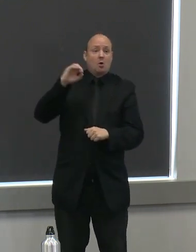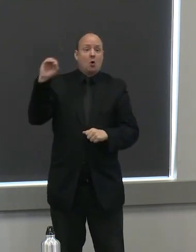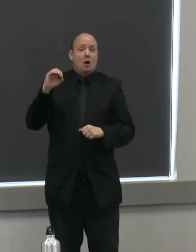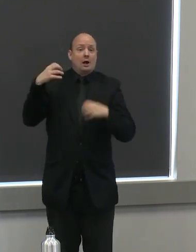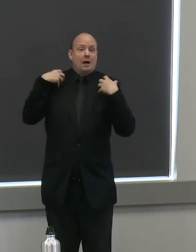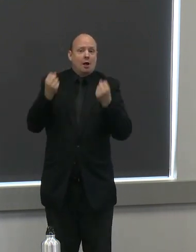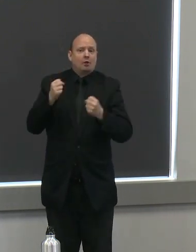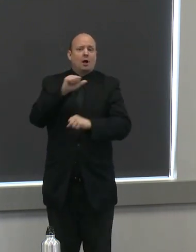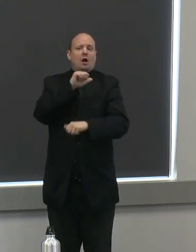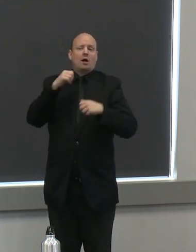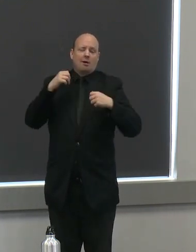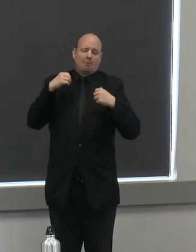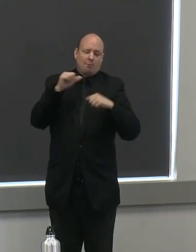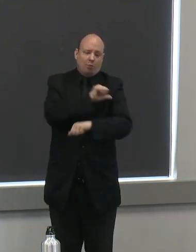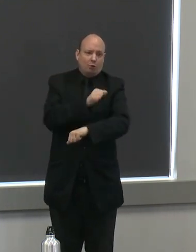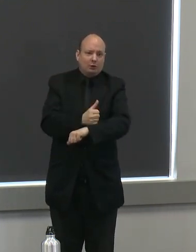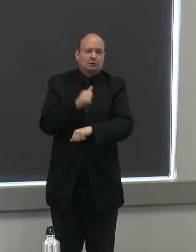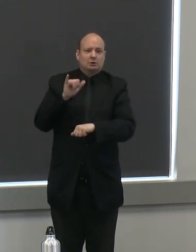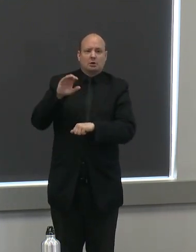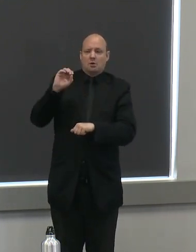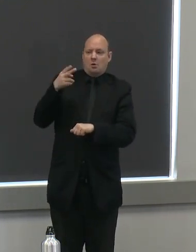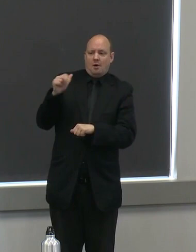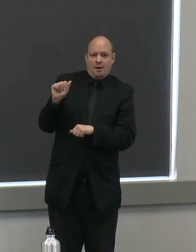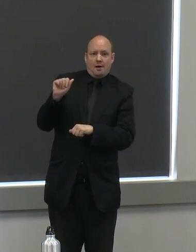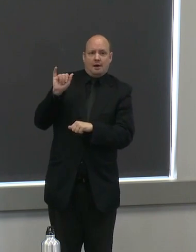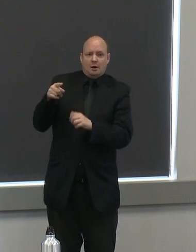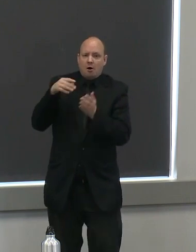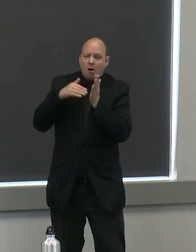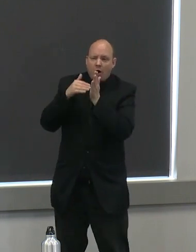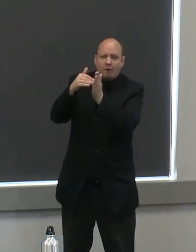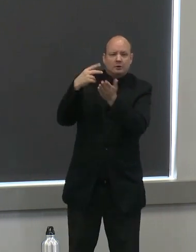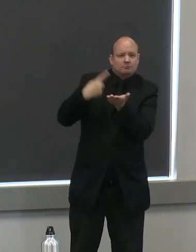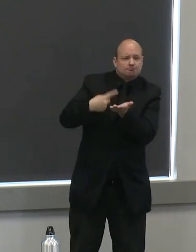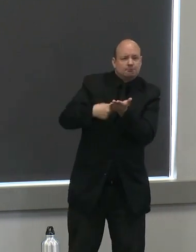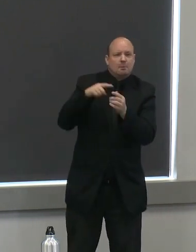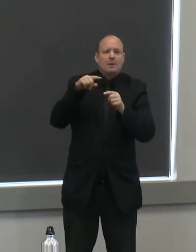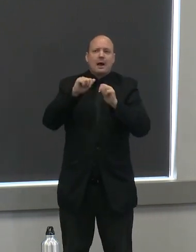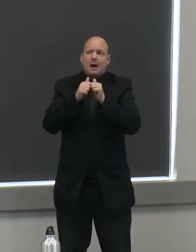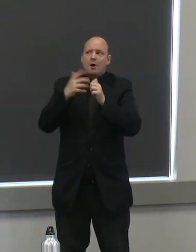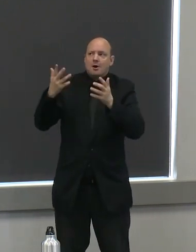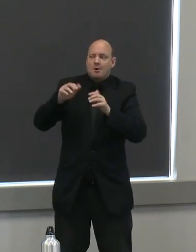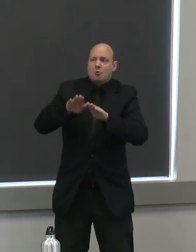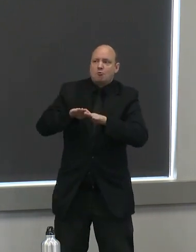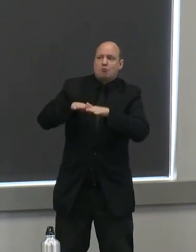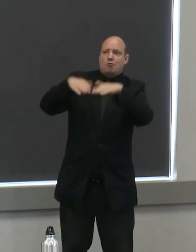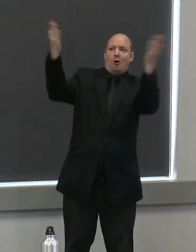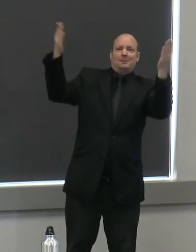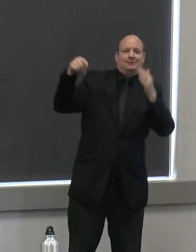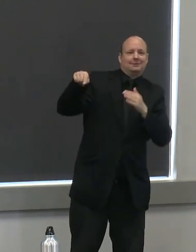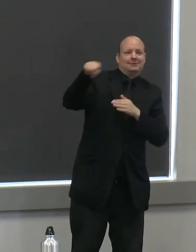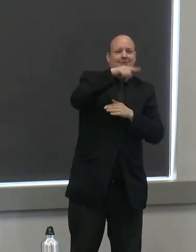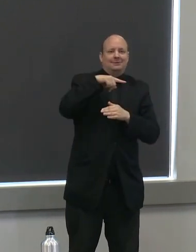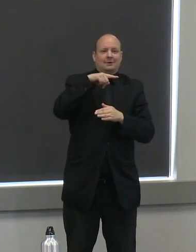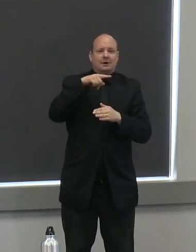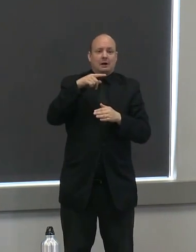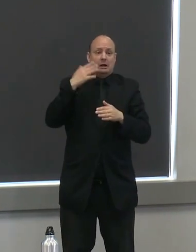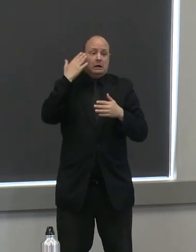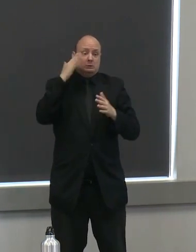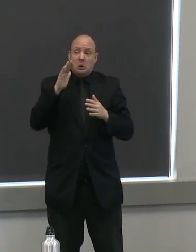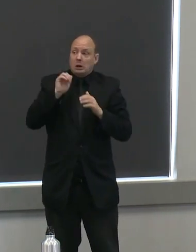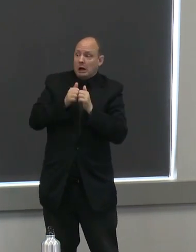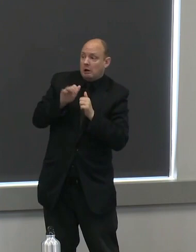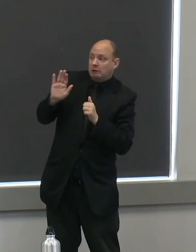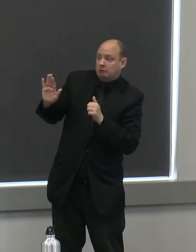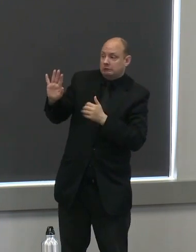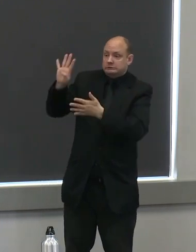uh reopening framework i don't have any further details about washington's at this point in time i do know that governor inslee